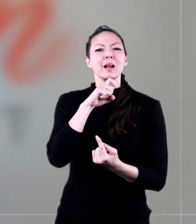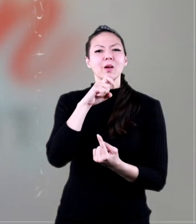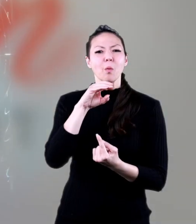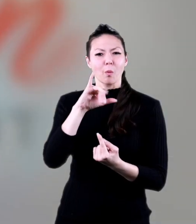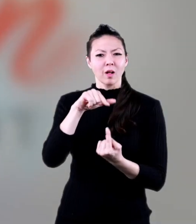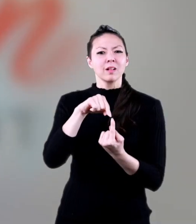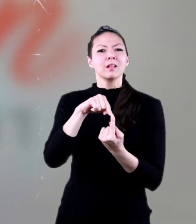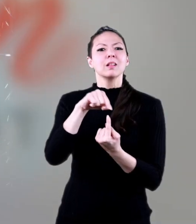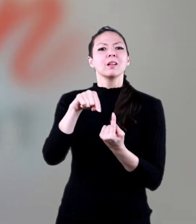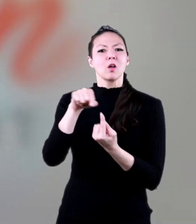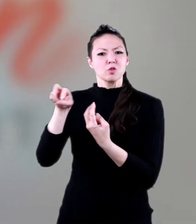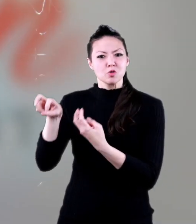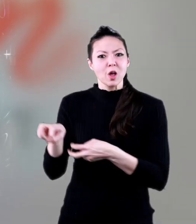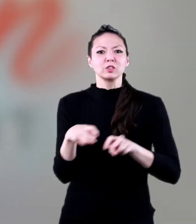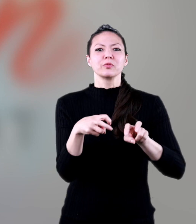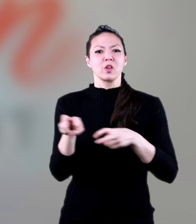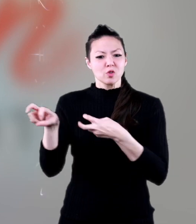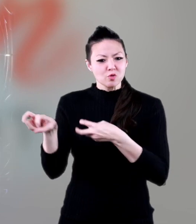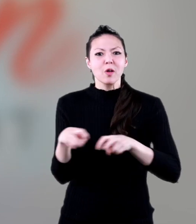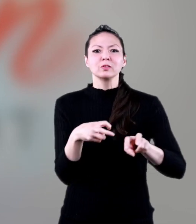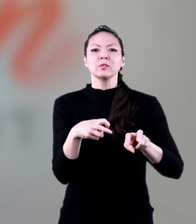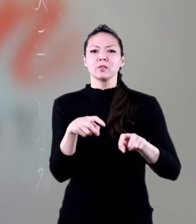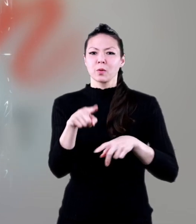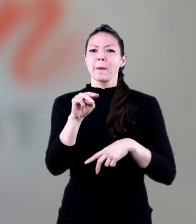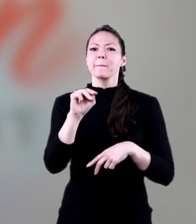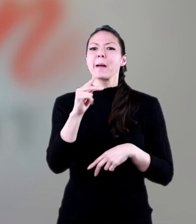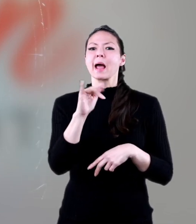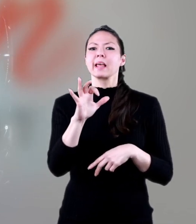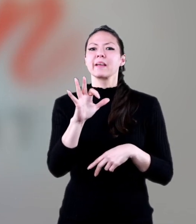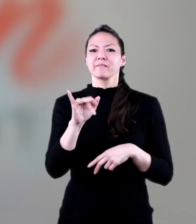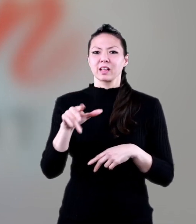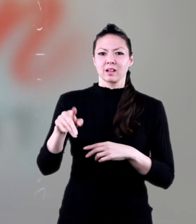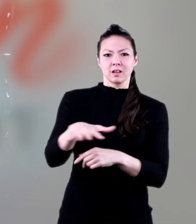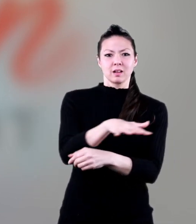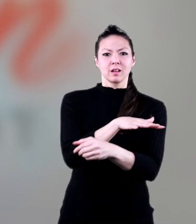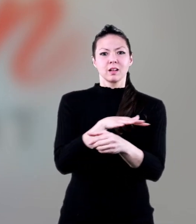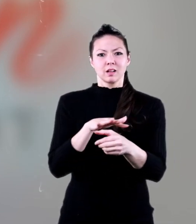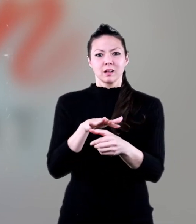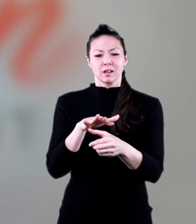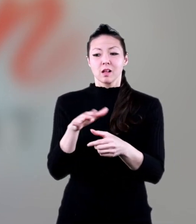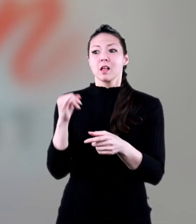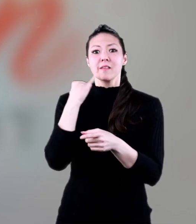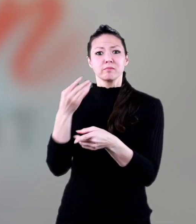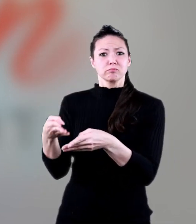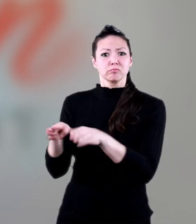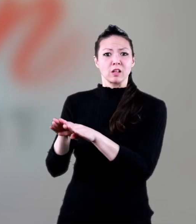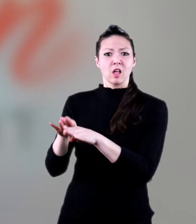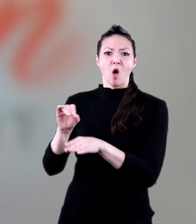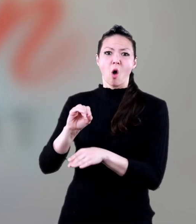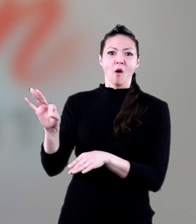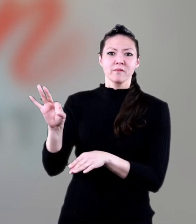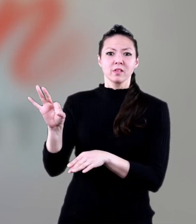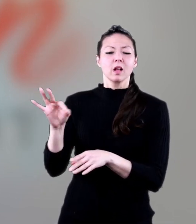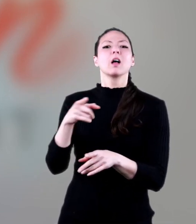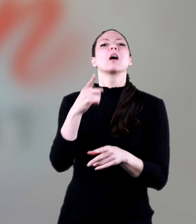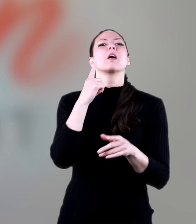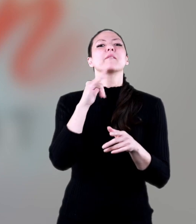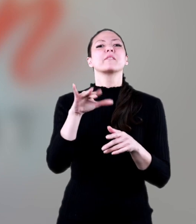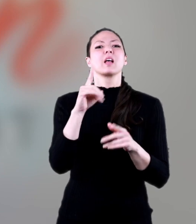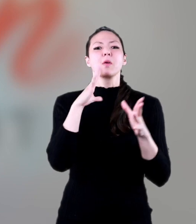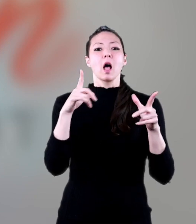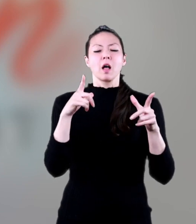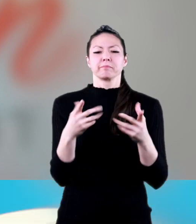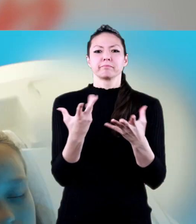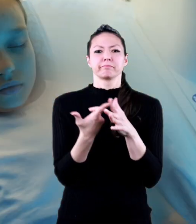The energized core creates a magnetic field, and when the current is shut off, the magnetic field disappears.